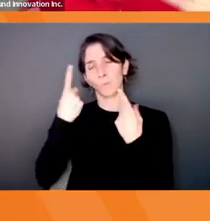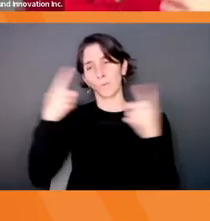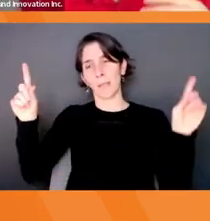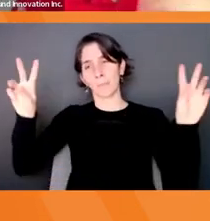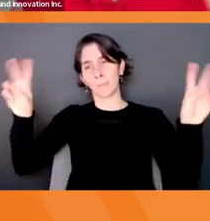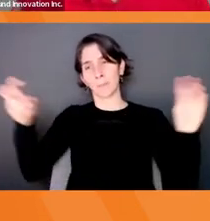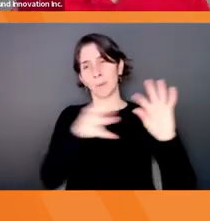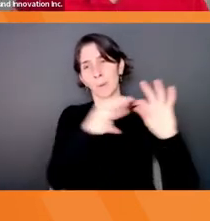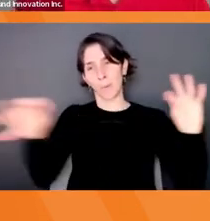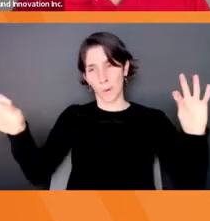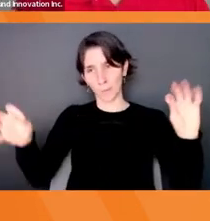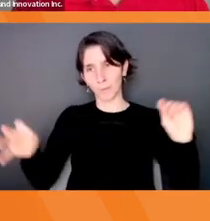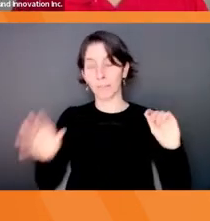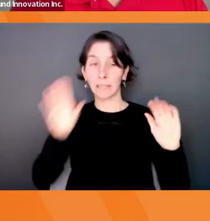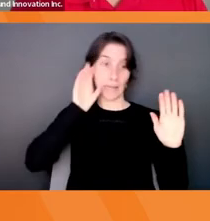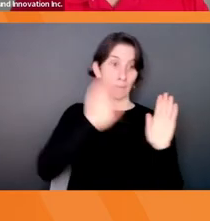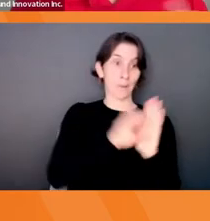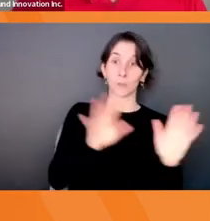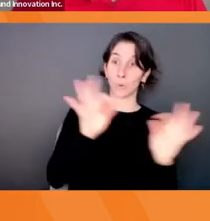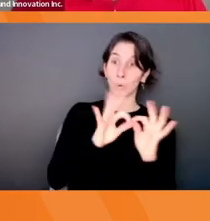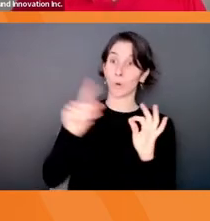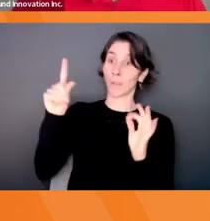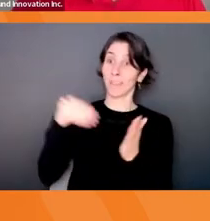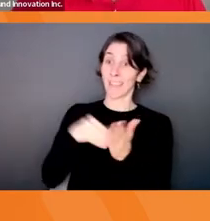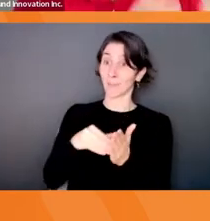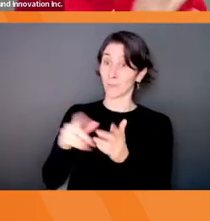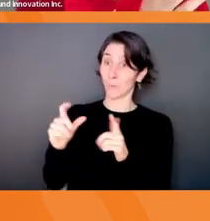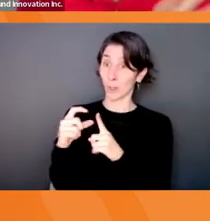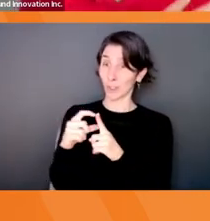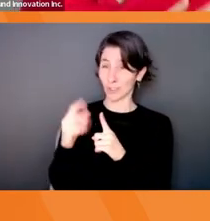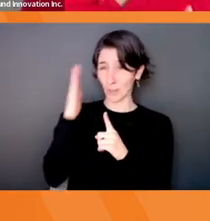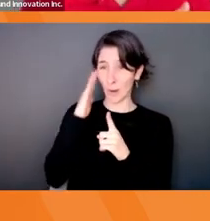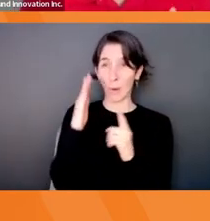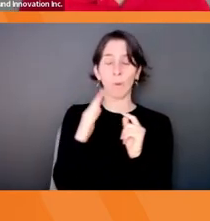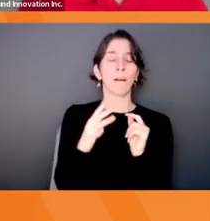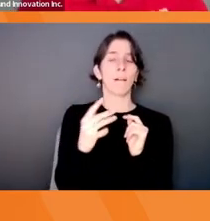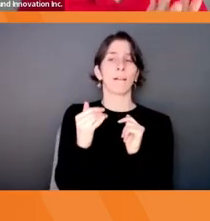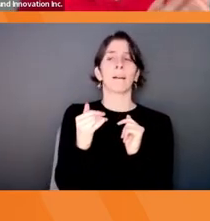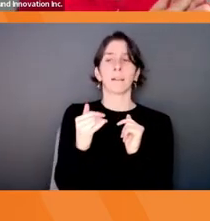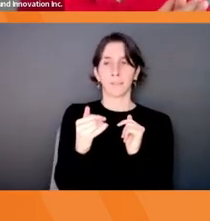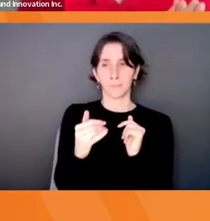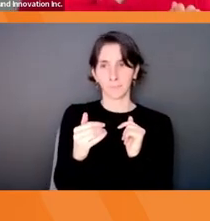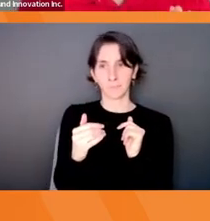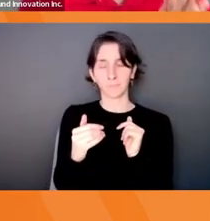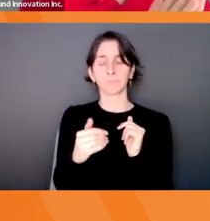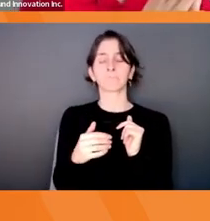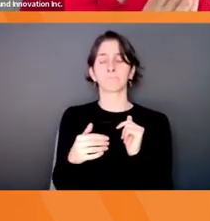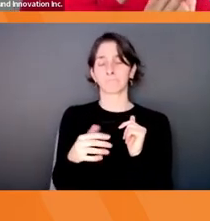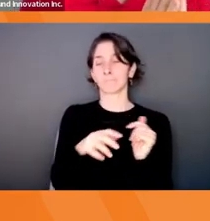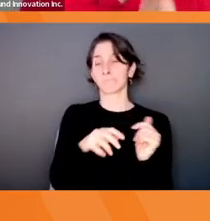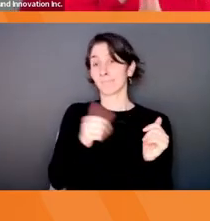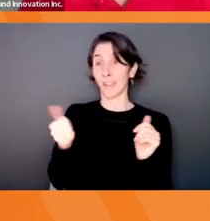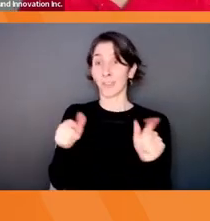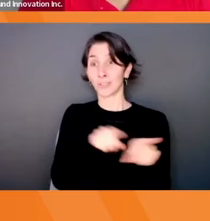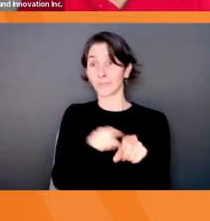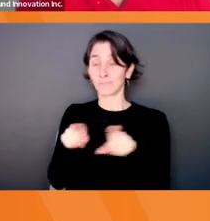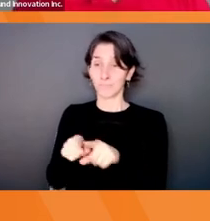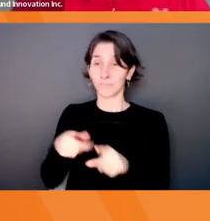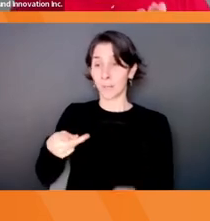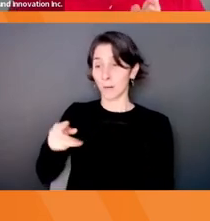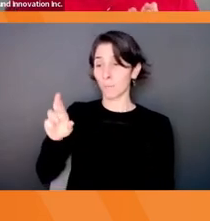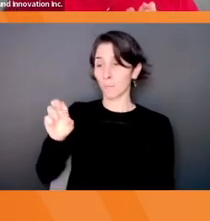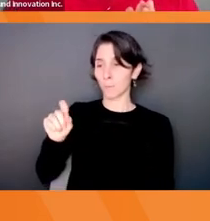a word, a picture is worth 1000 words, right? IDEO once said that a prototype is worth 1000 meetings.